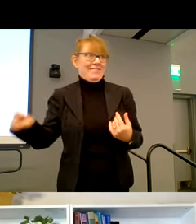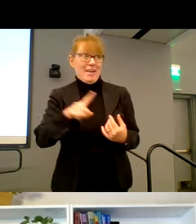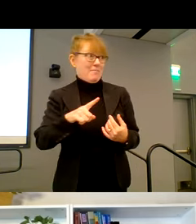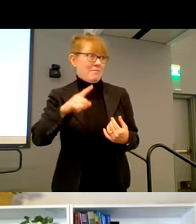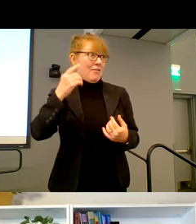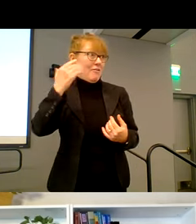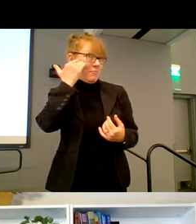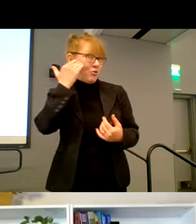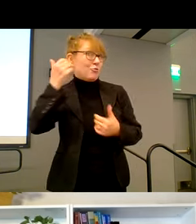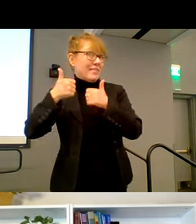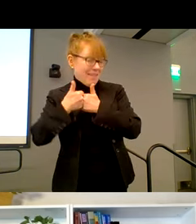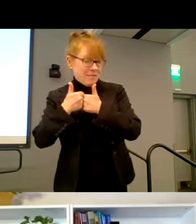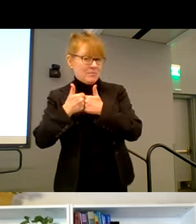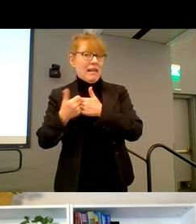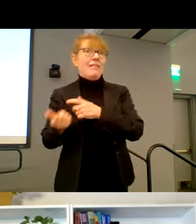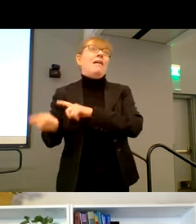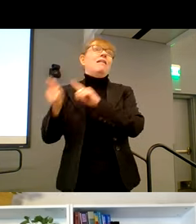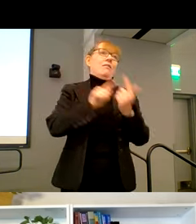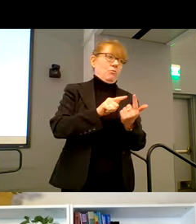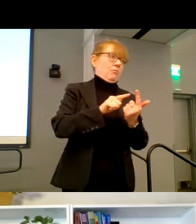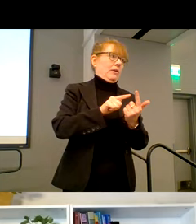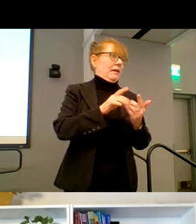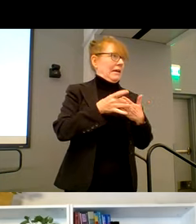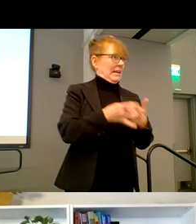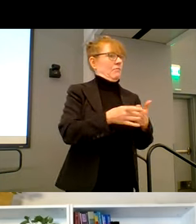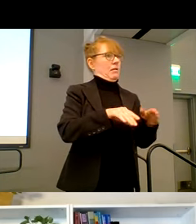then from there, we have them try out adaptive solutions.